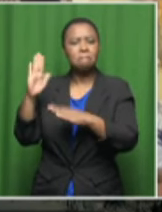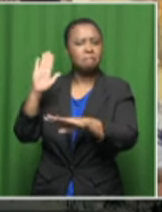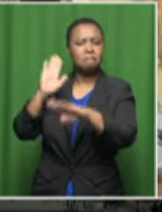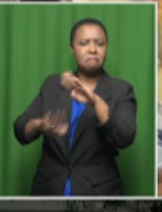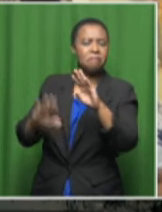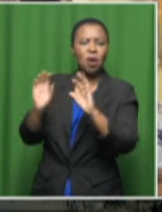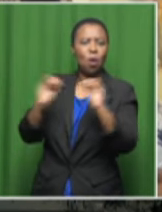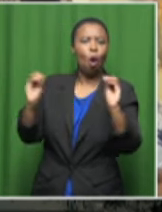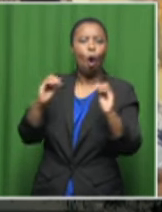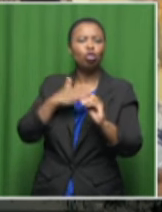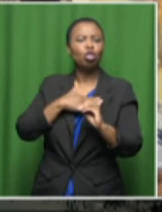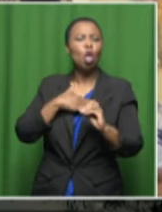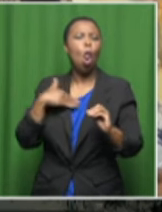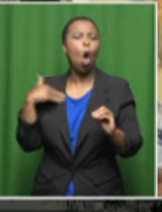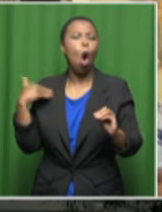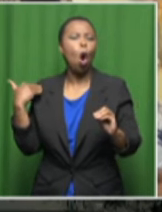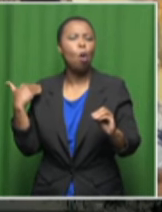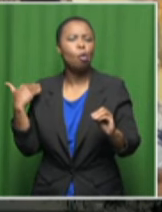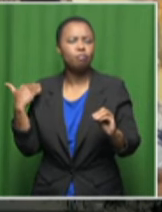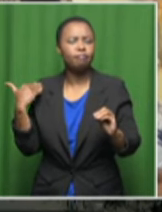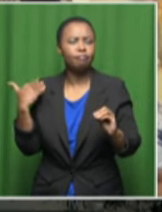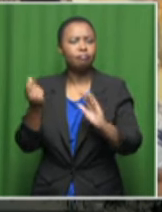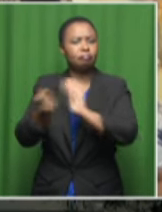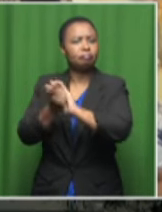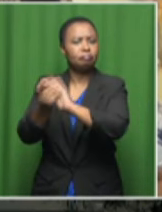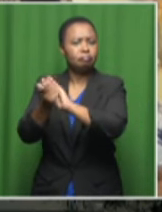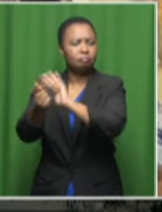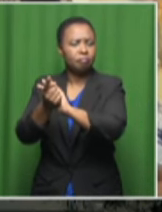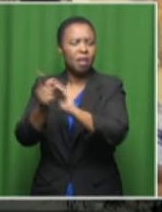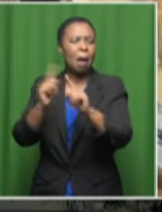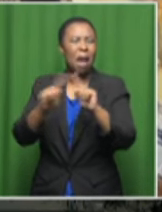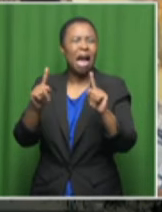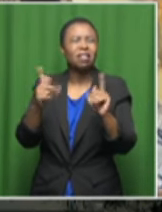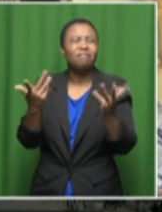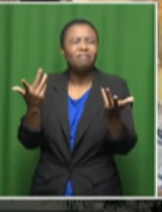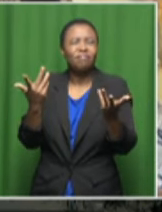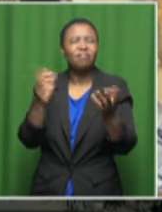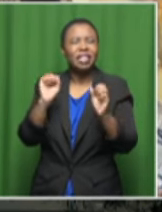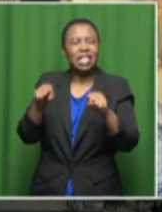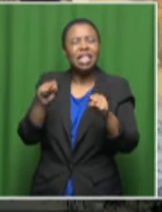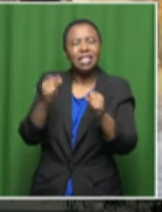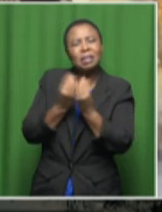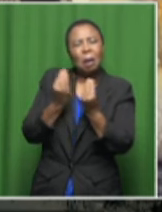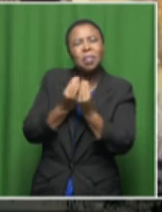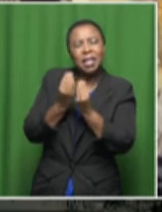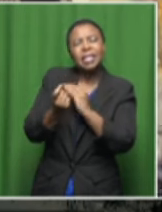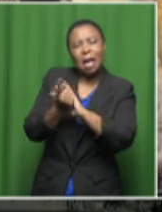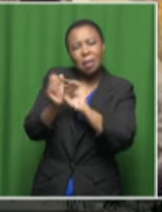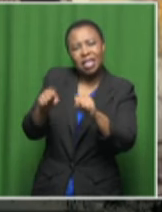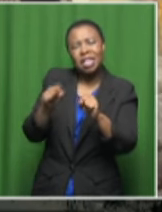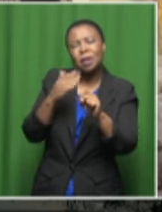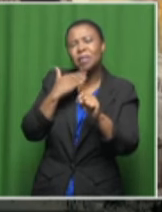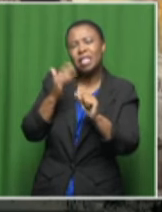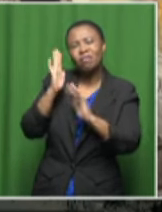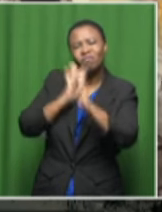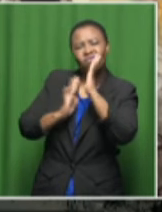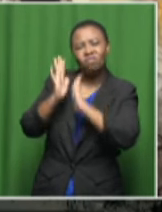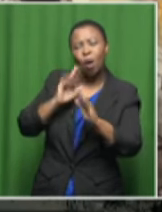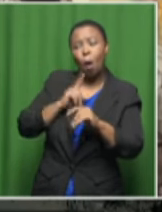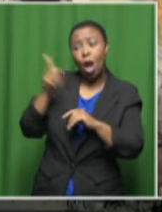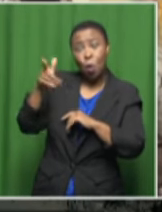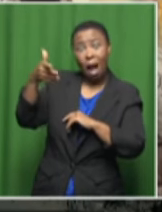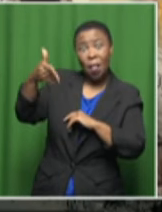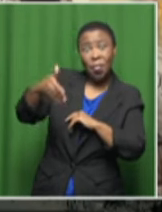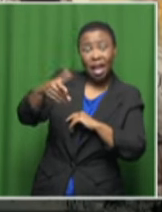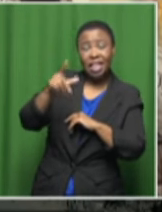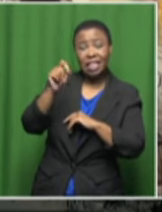say snail's pace, but at least lately, there is something going on. And talk to us about someone who was there during